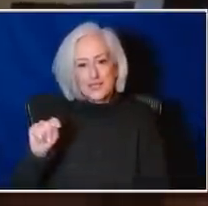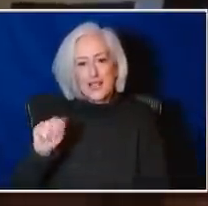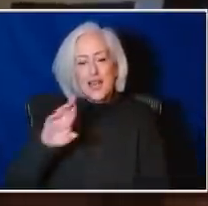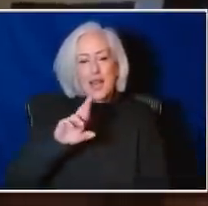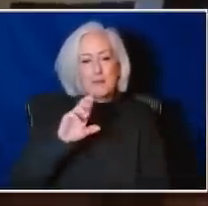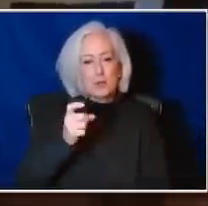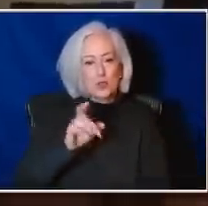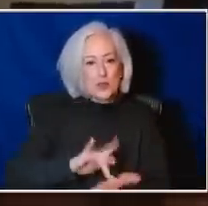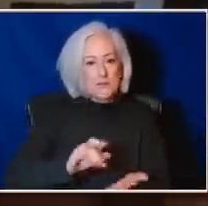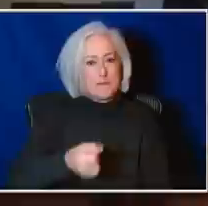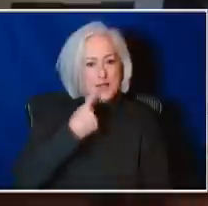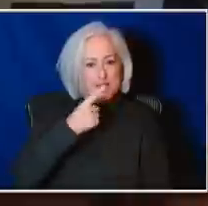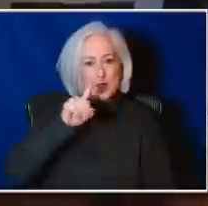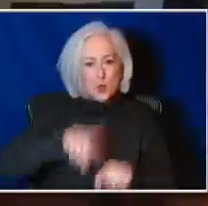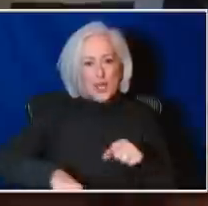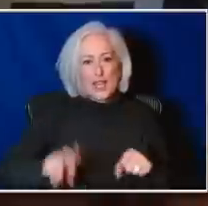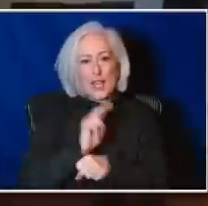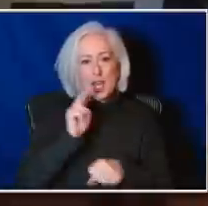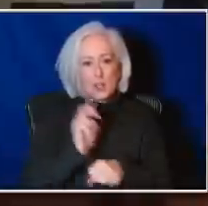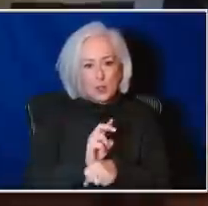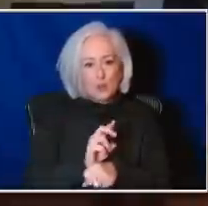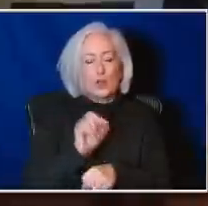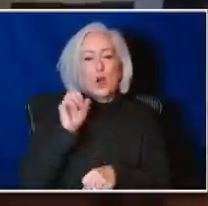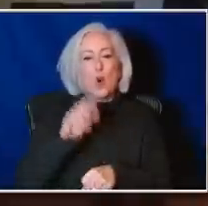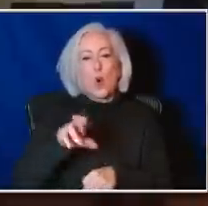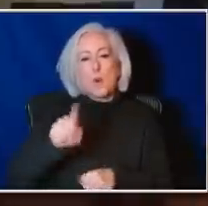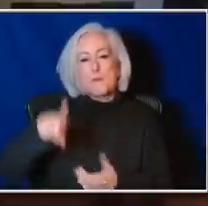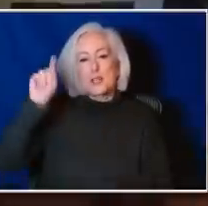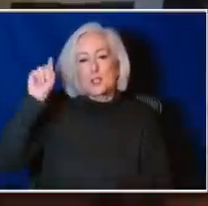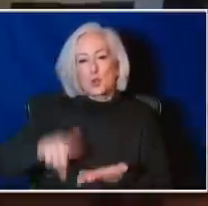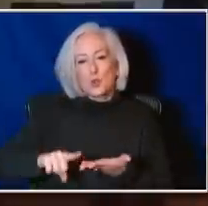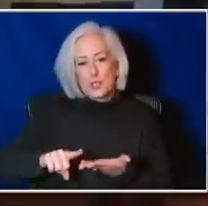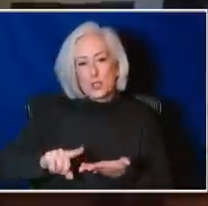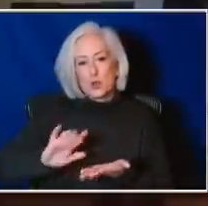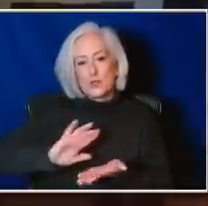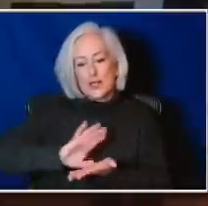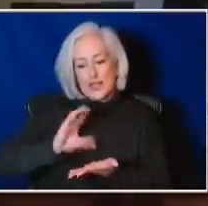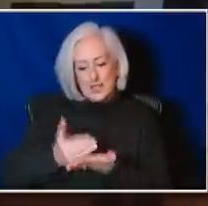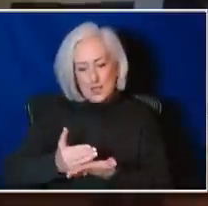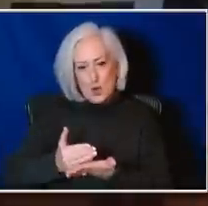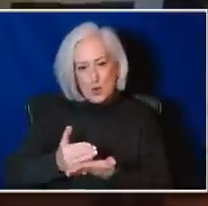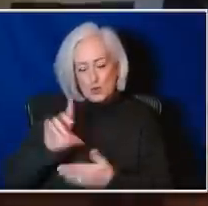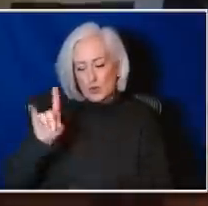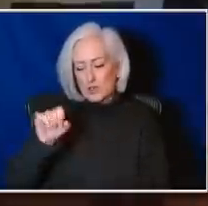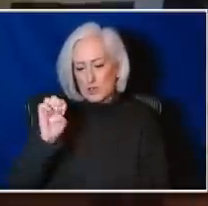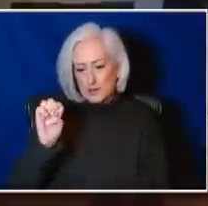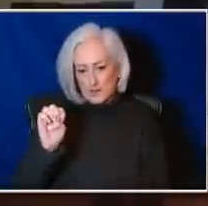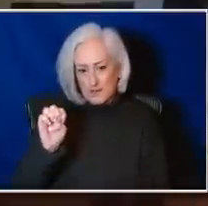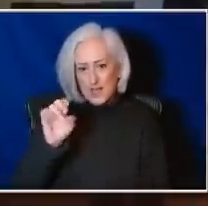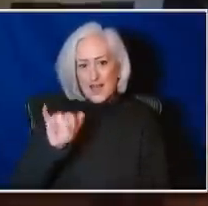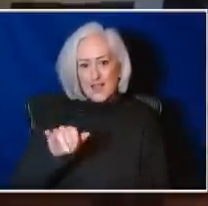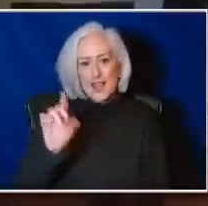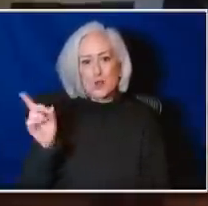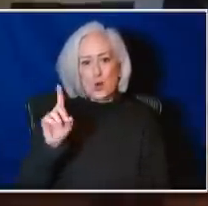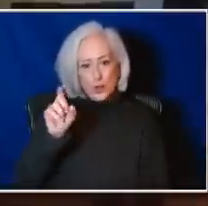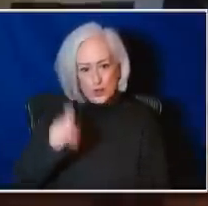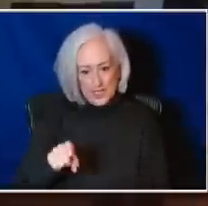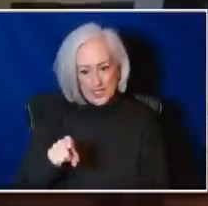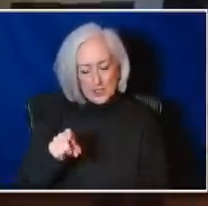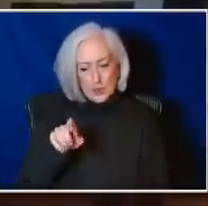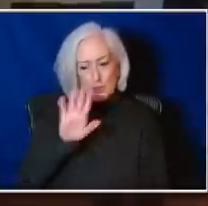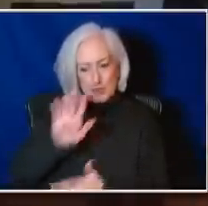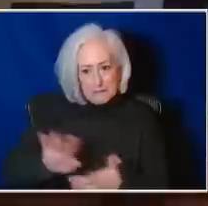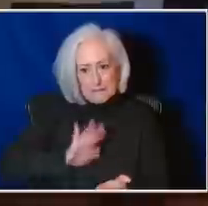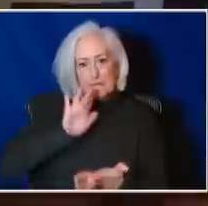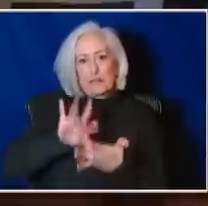either cannot take or would have to reduce the dose. And that's really an area where you need to be in close contact